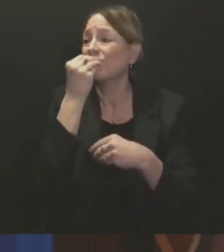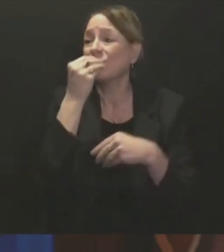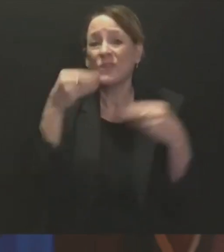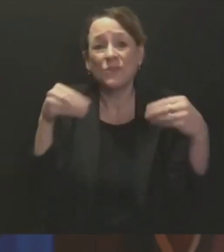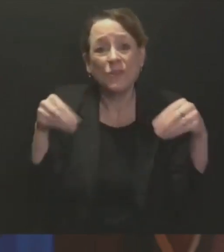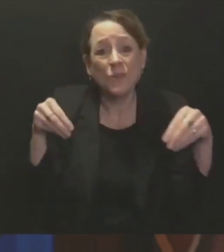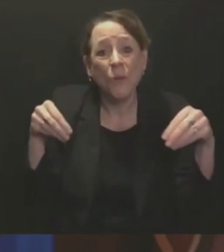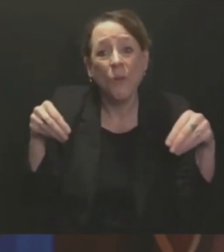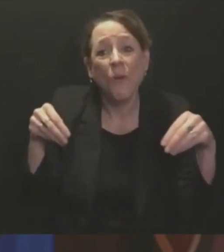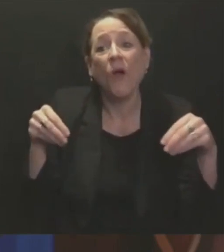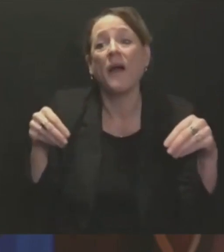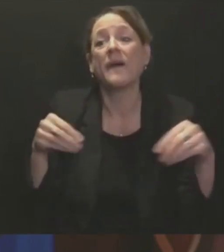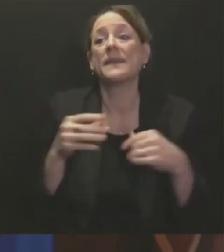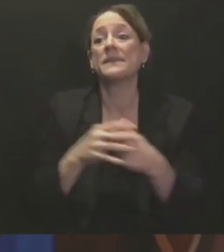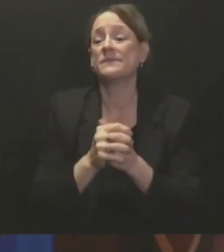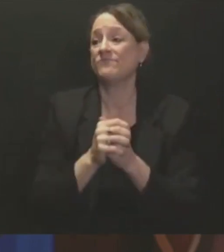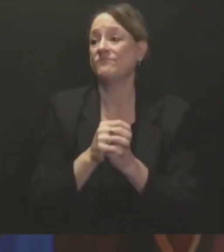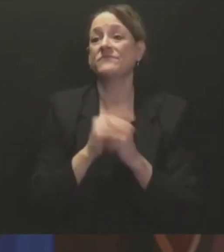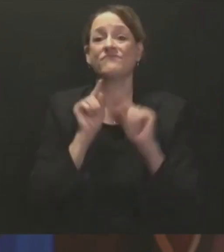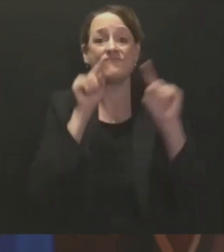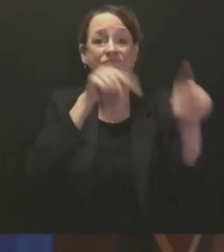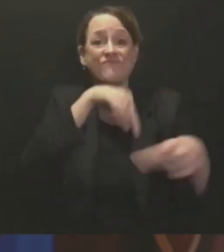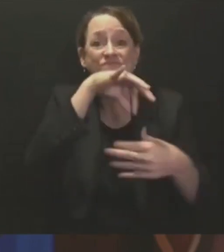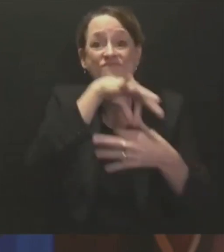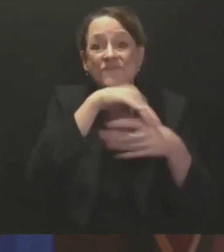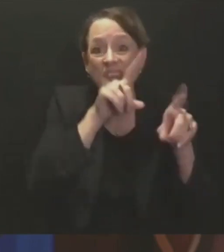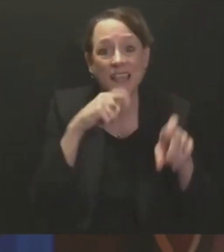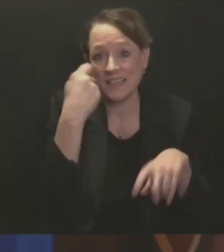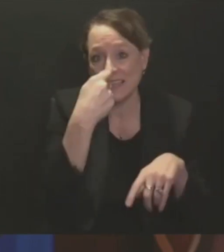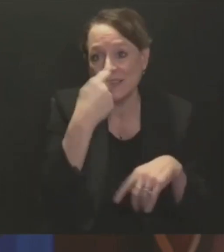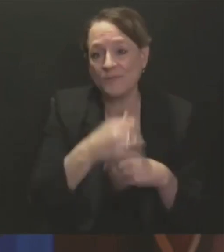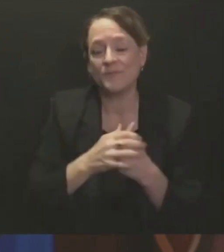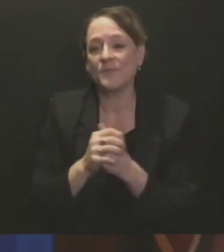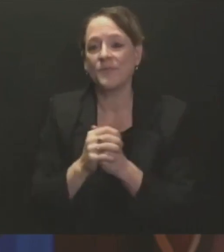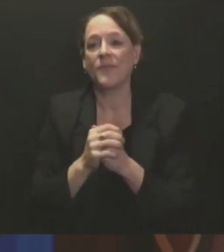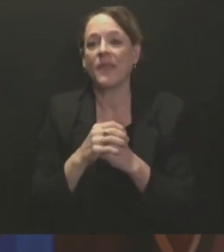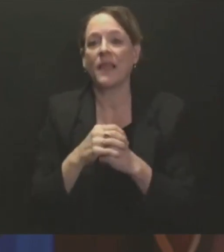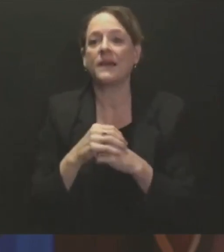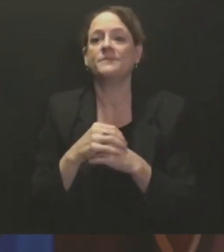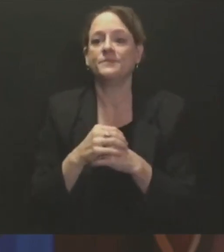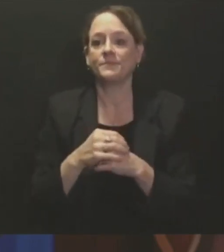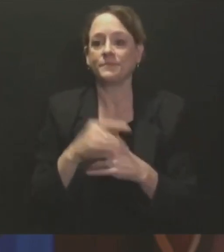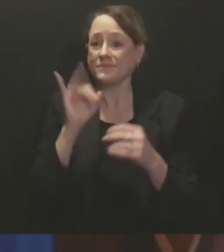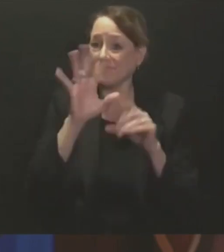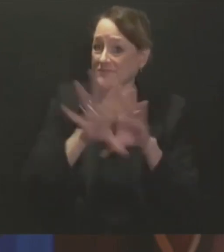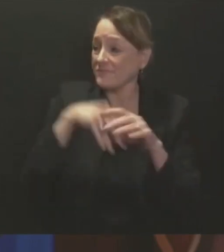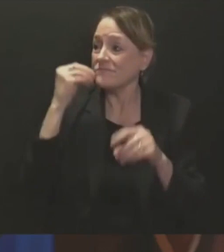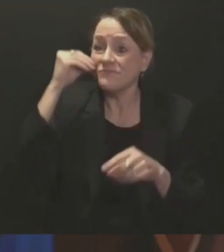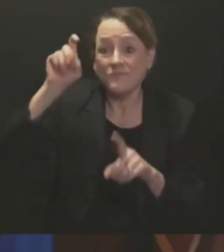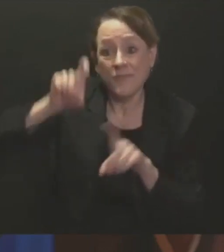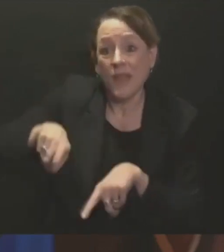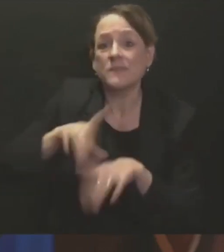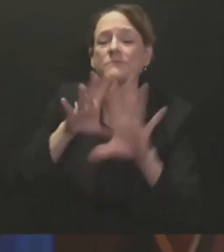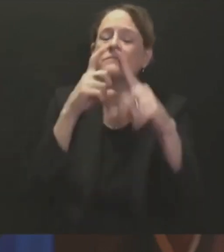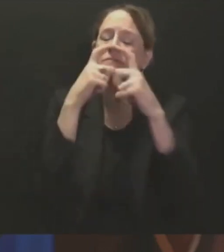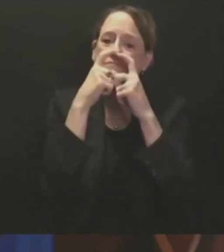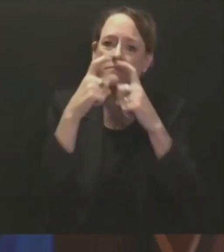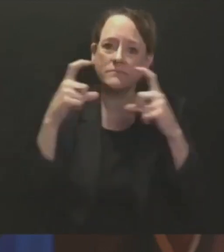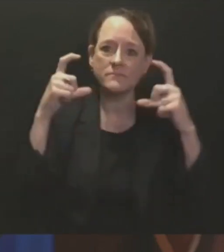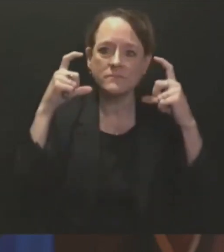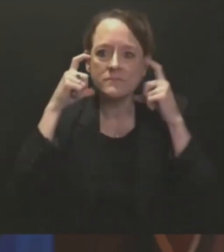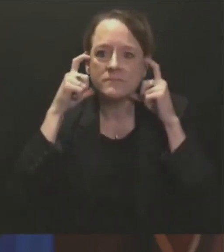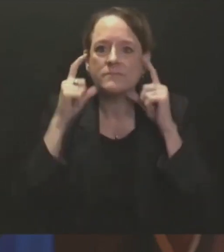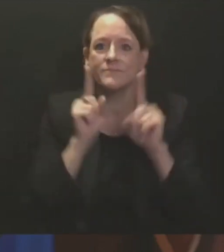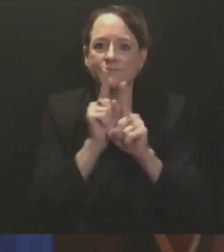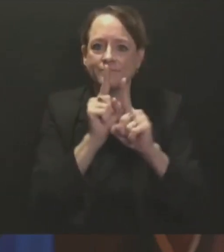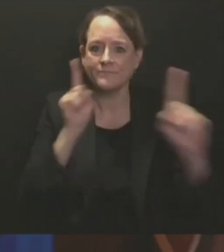And if you have to go out, please wear a mask and stay six feet apart. Wearing a mask